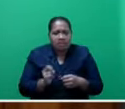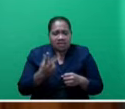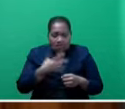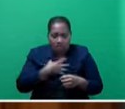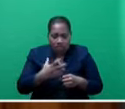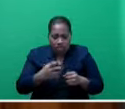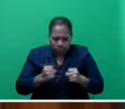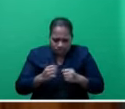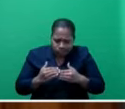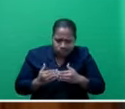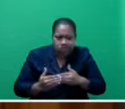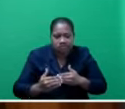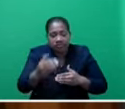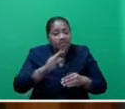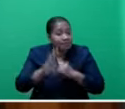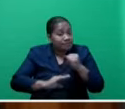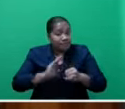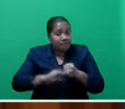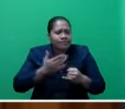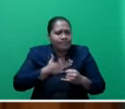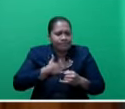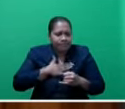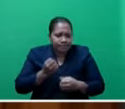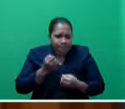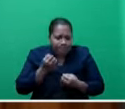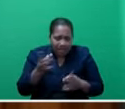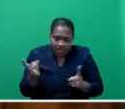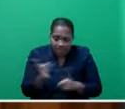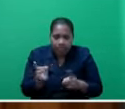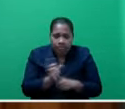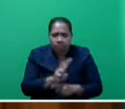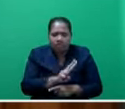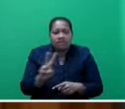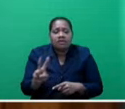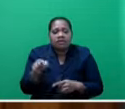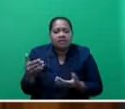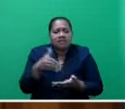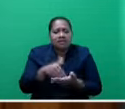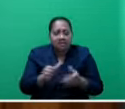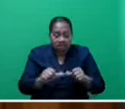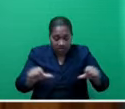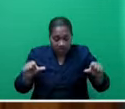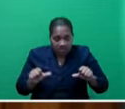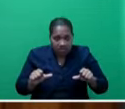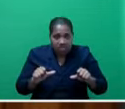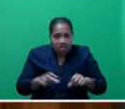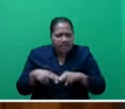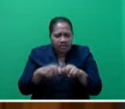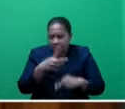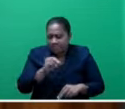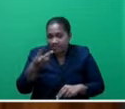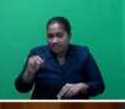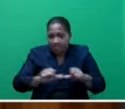wood. Lastly, I would like to reiterate the importance of value-adding in agriculture. Honorable Speaker, the Fiji 2020